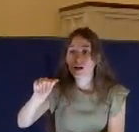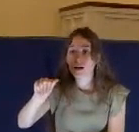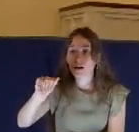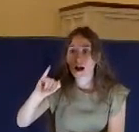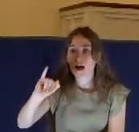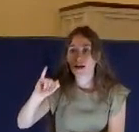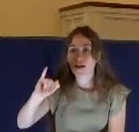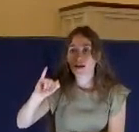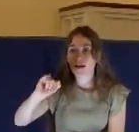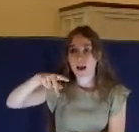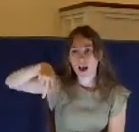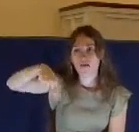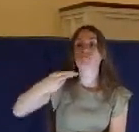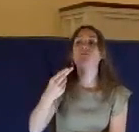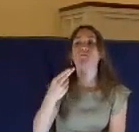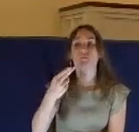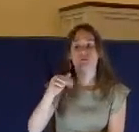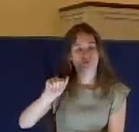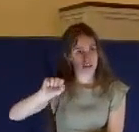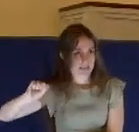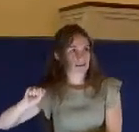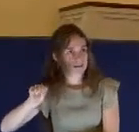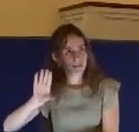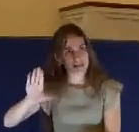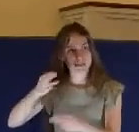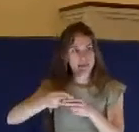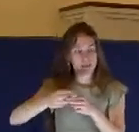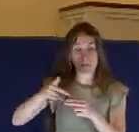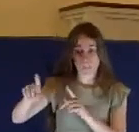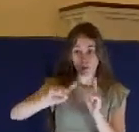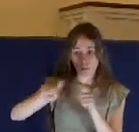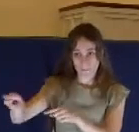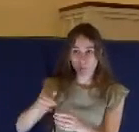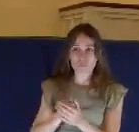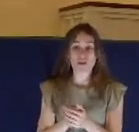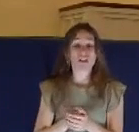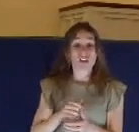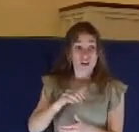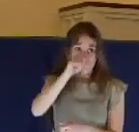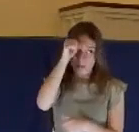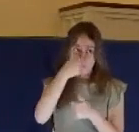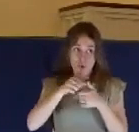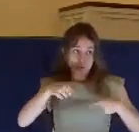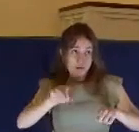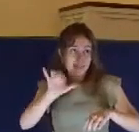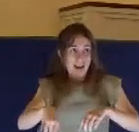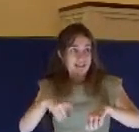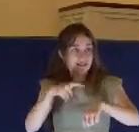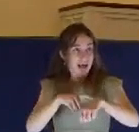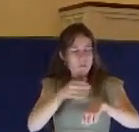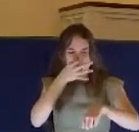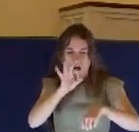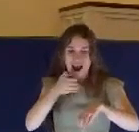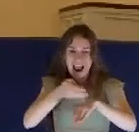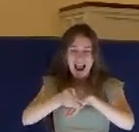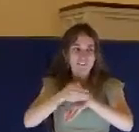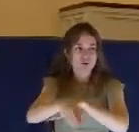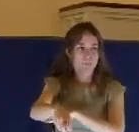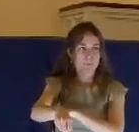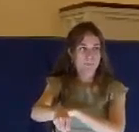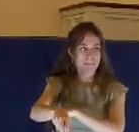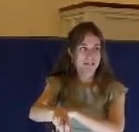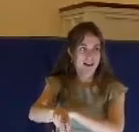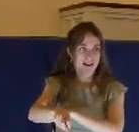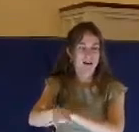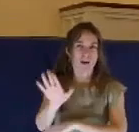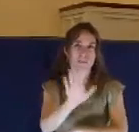Court, and remember that this is just after midnight. This is 1.30 or so in